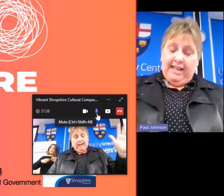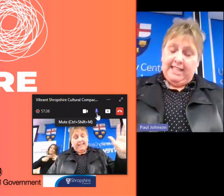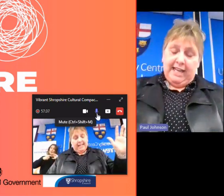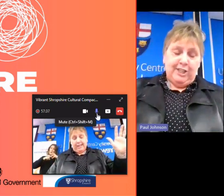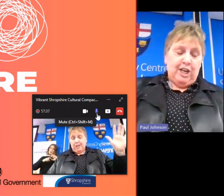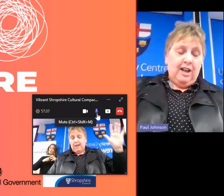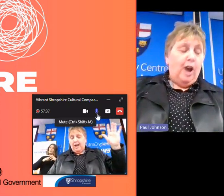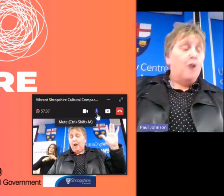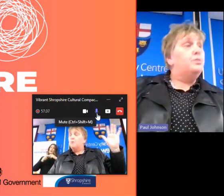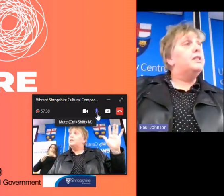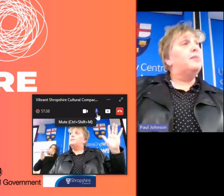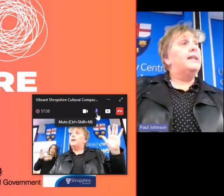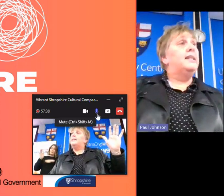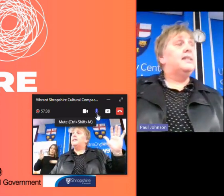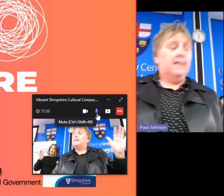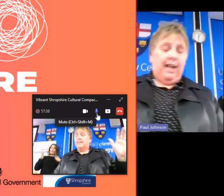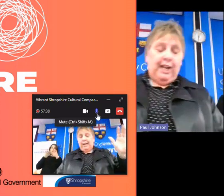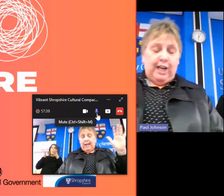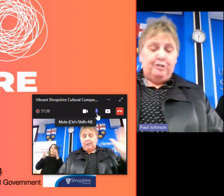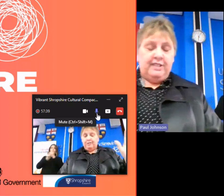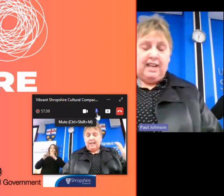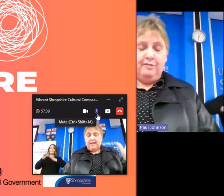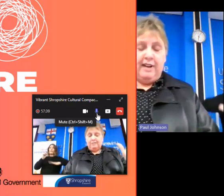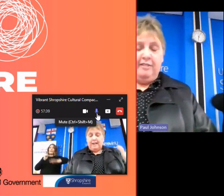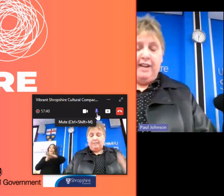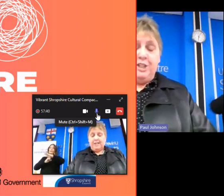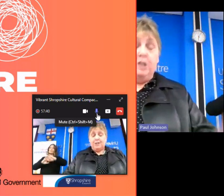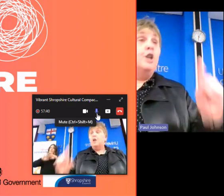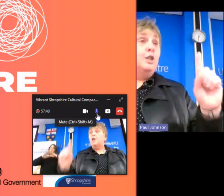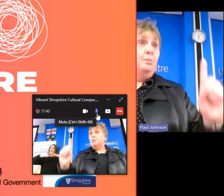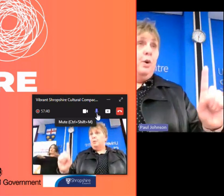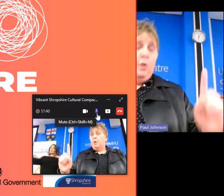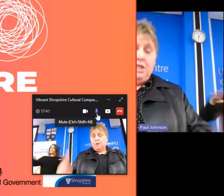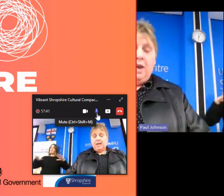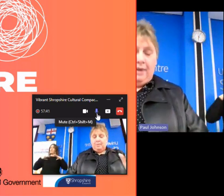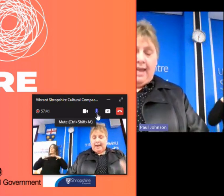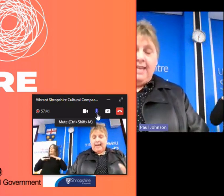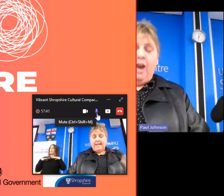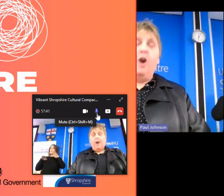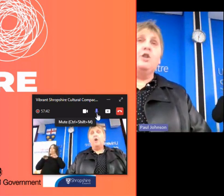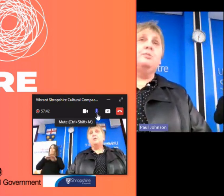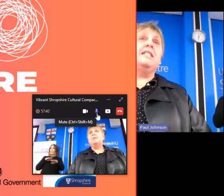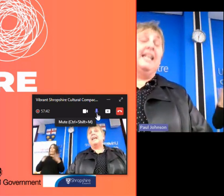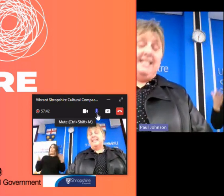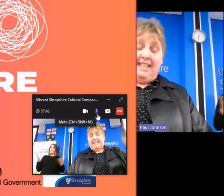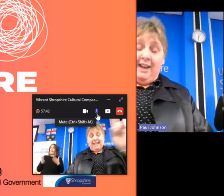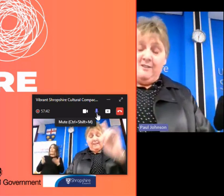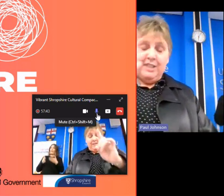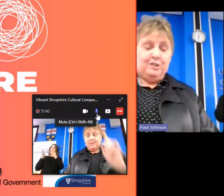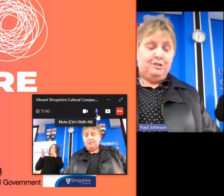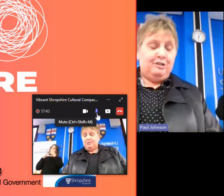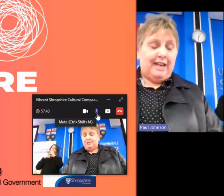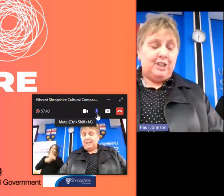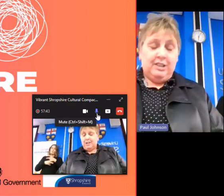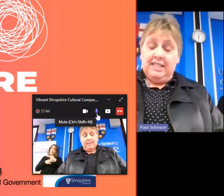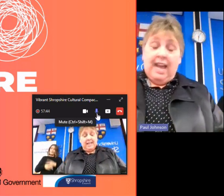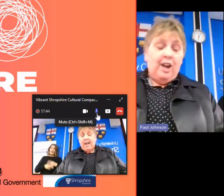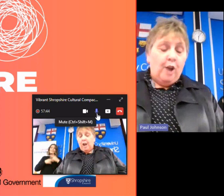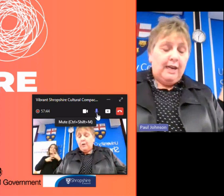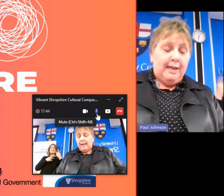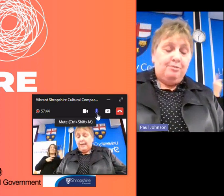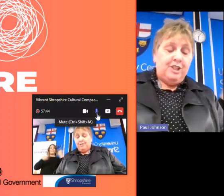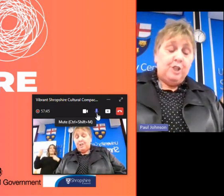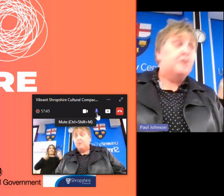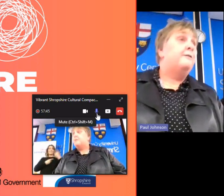geology architecture open spaces countryside recreation sport play hospitality visitor attractions